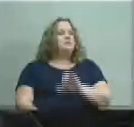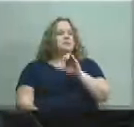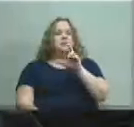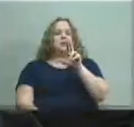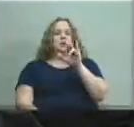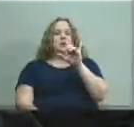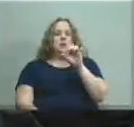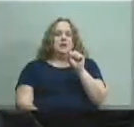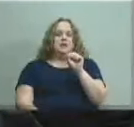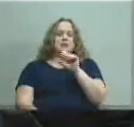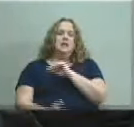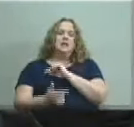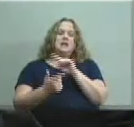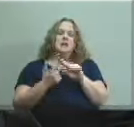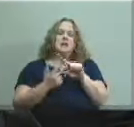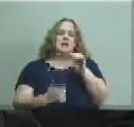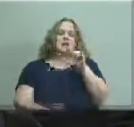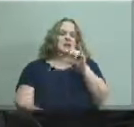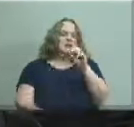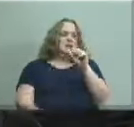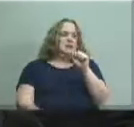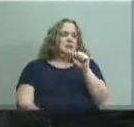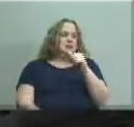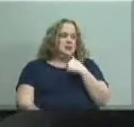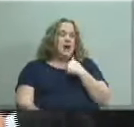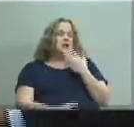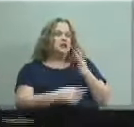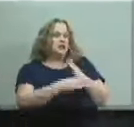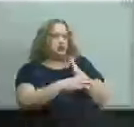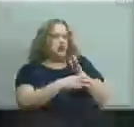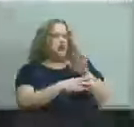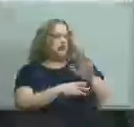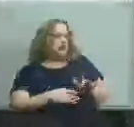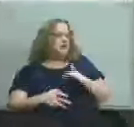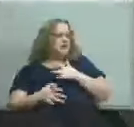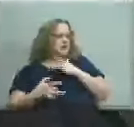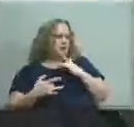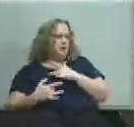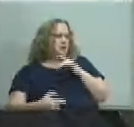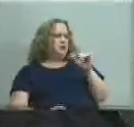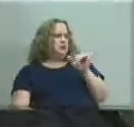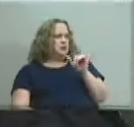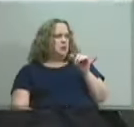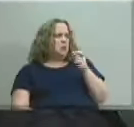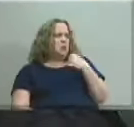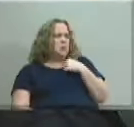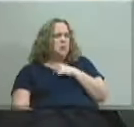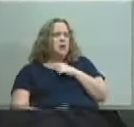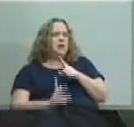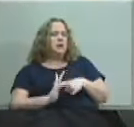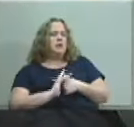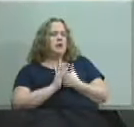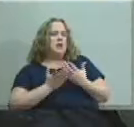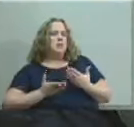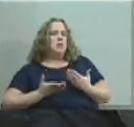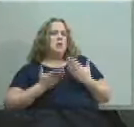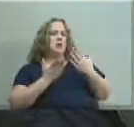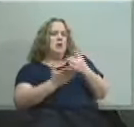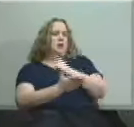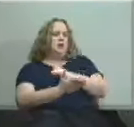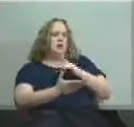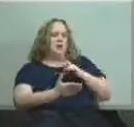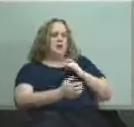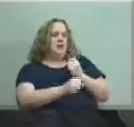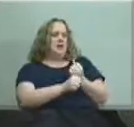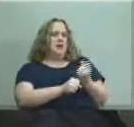um actually i share a part of that concern i think that you know when we originally and proposed this legislation last year